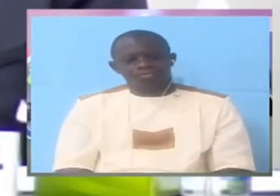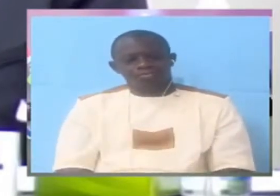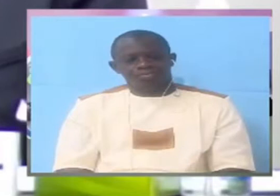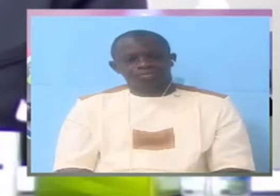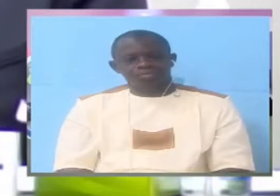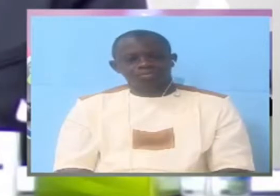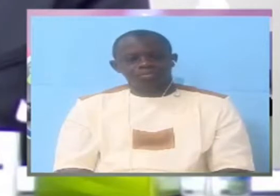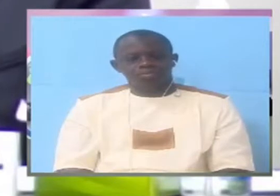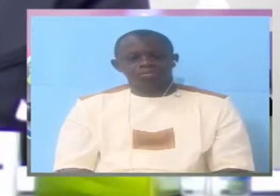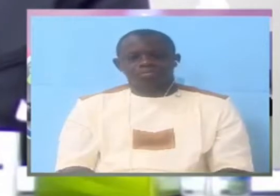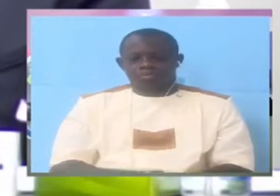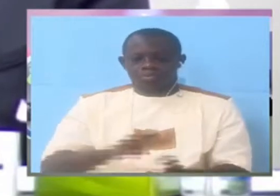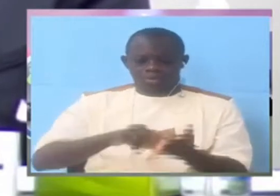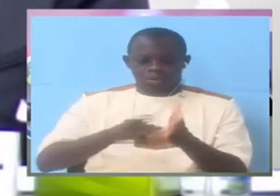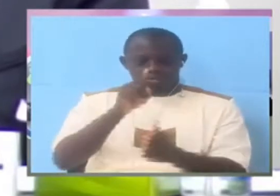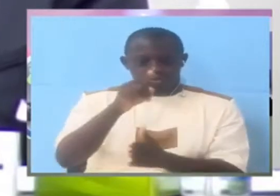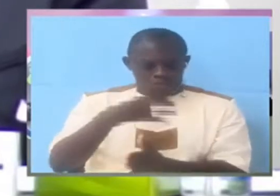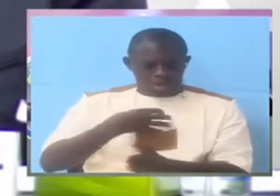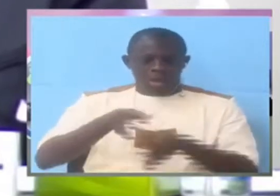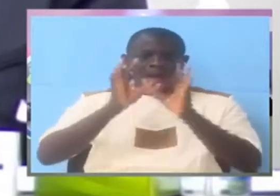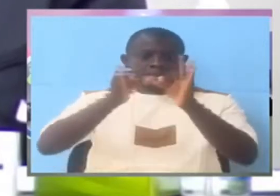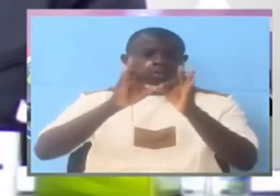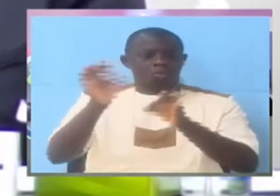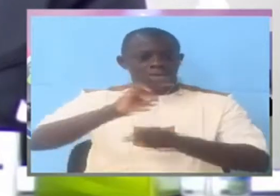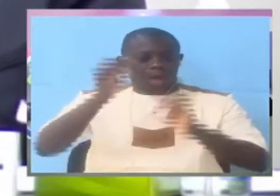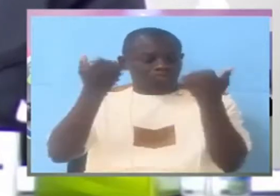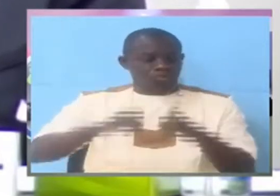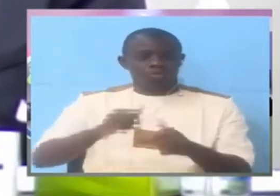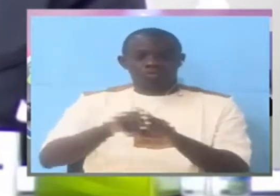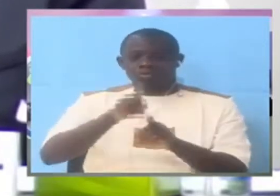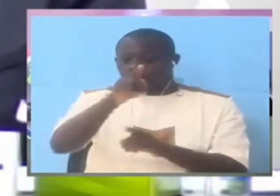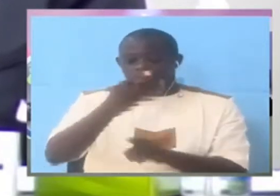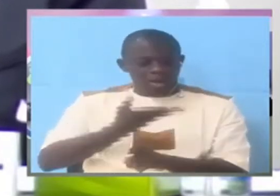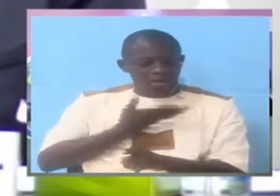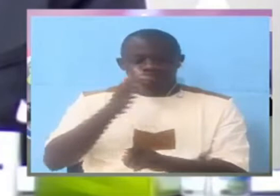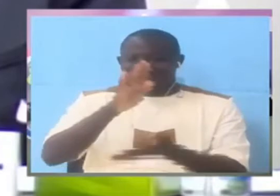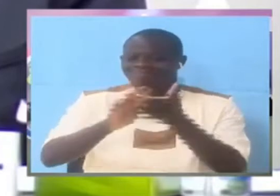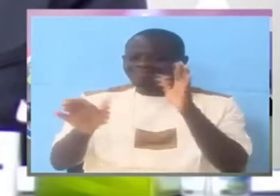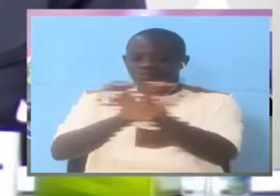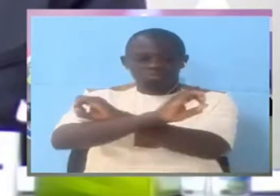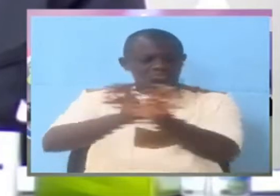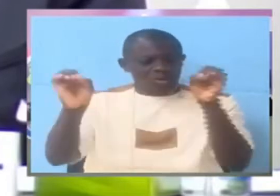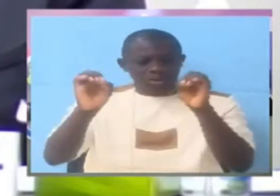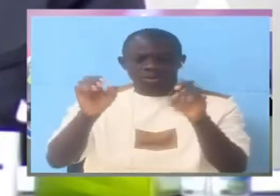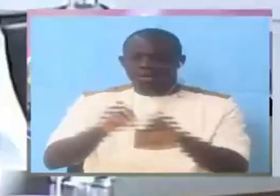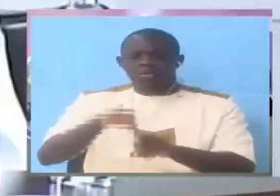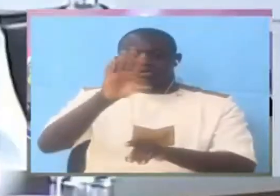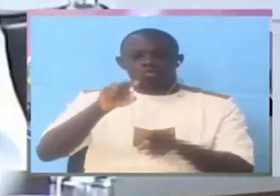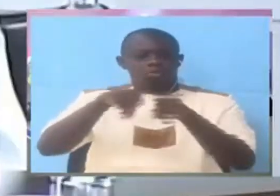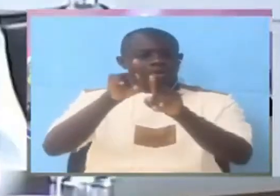Is it your testimony, therefore, that you had no connection whatsoever with that matter?